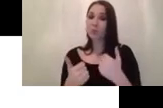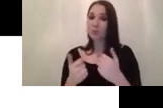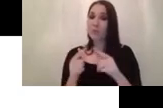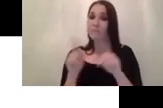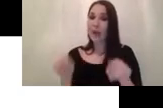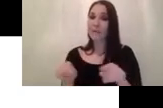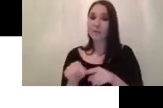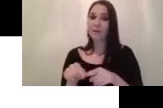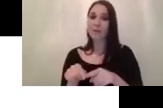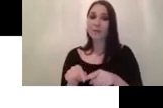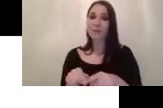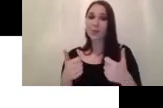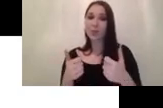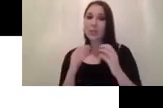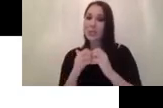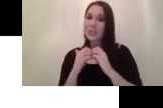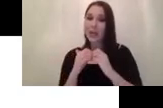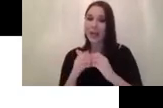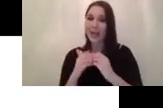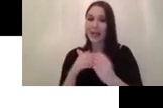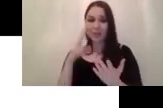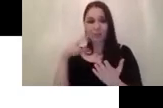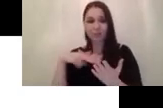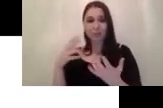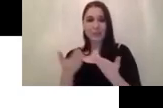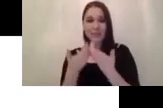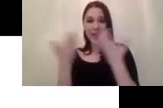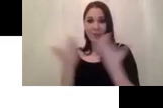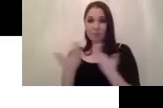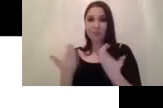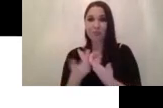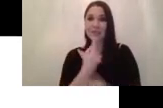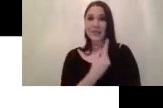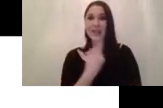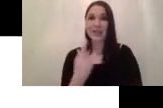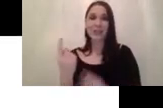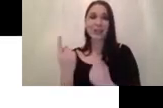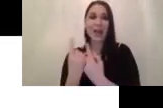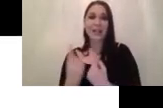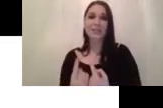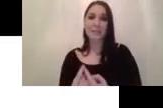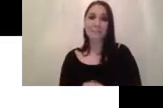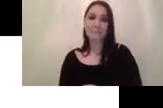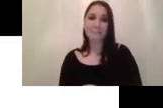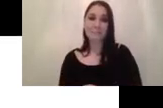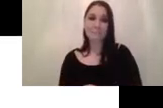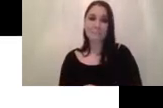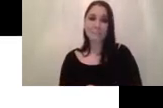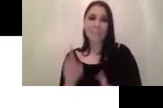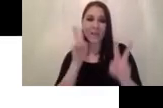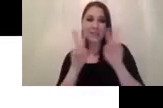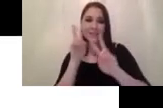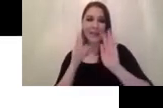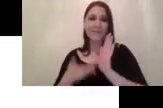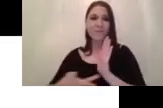ablation study uh like they separate out each item almost each of them like to see if you're adding this